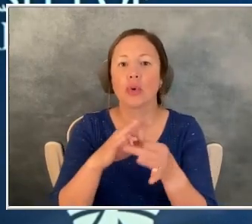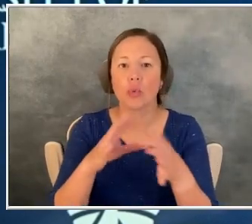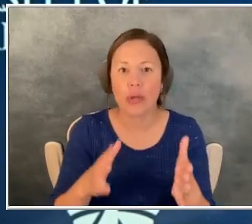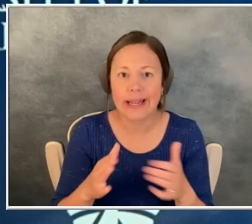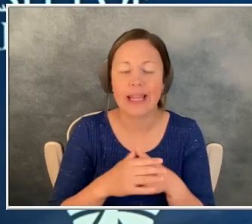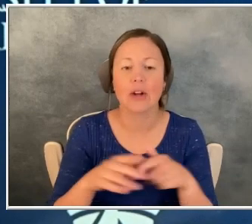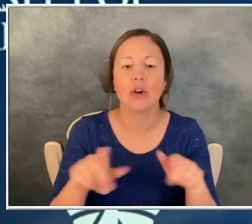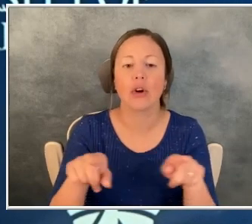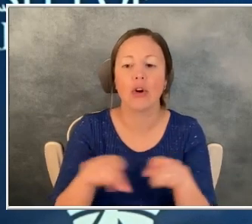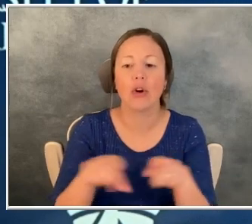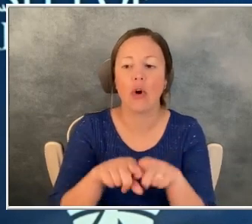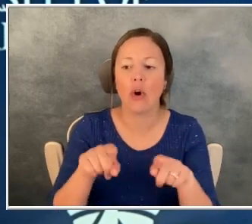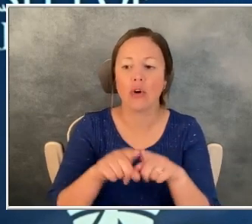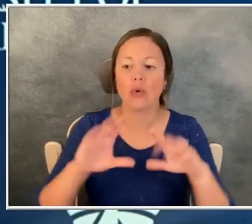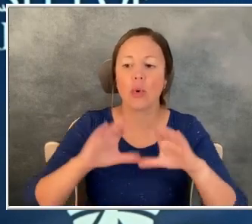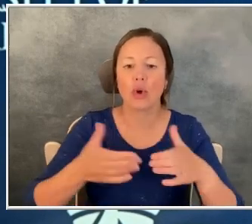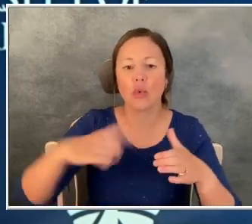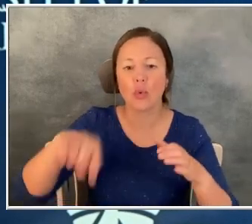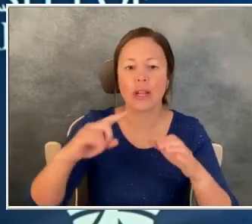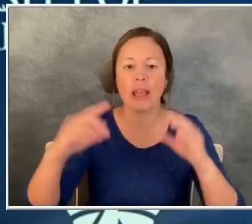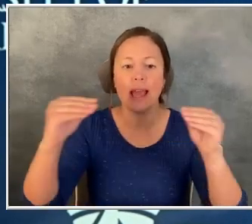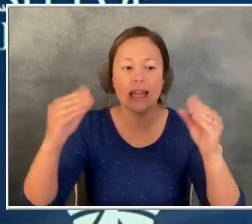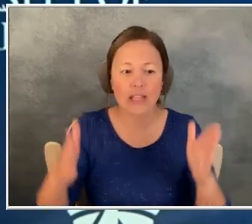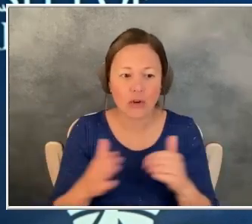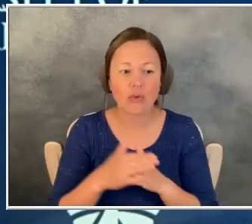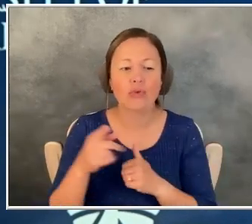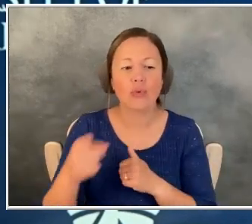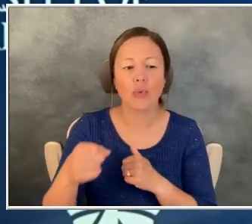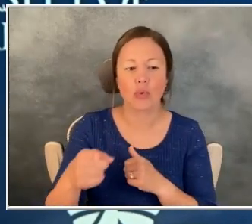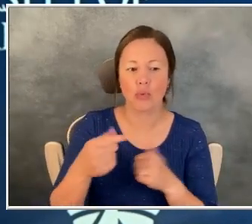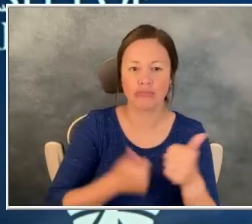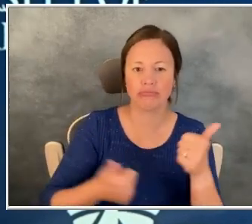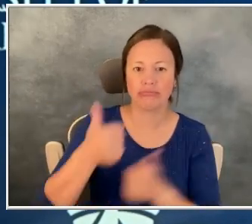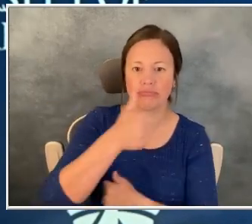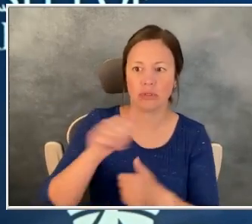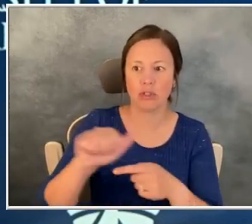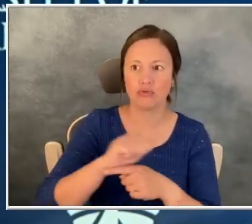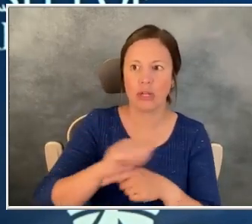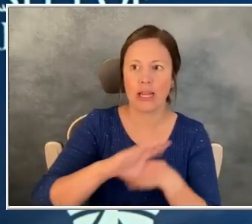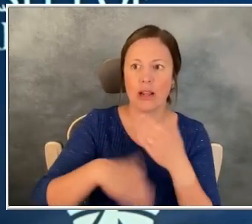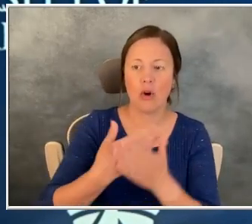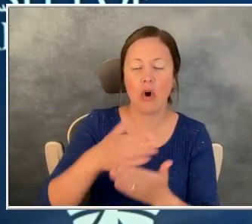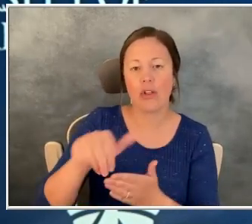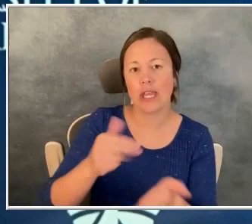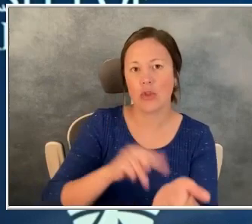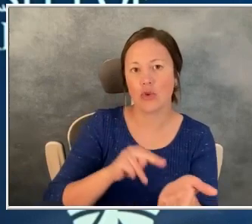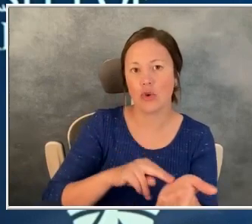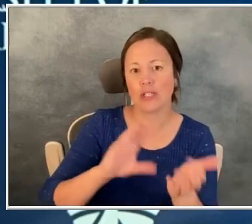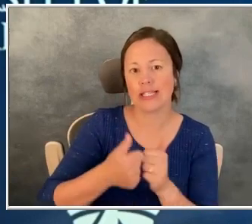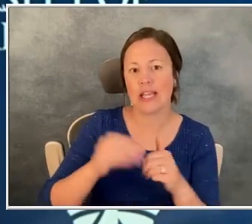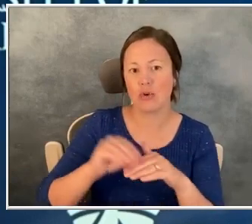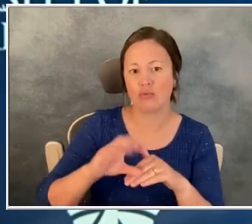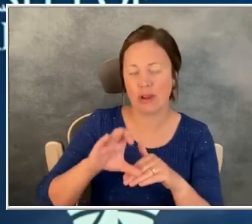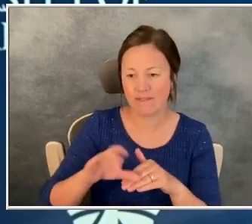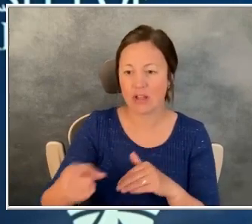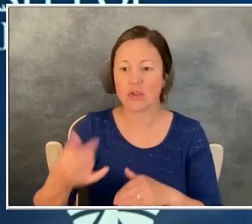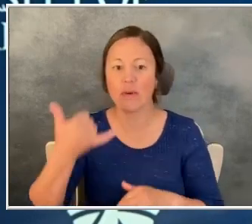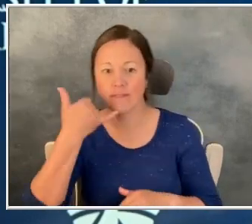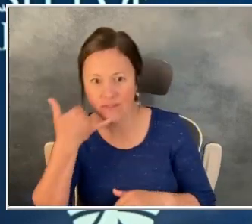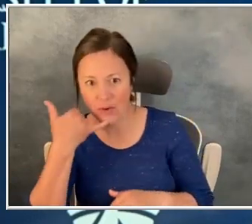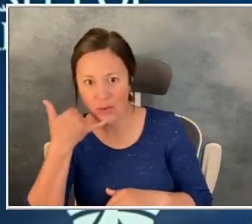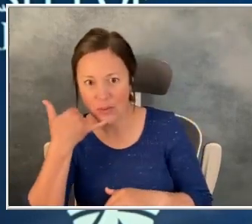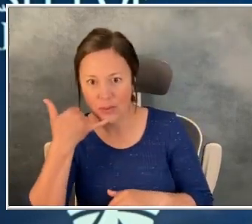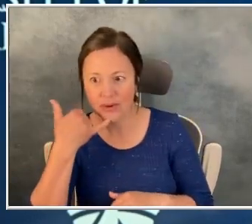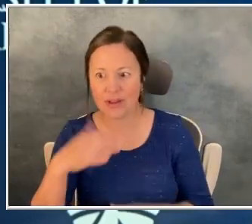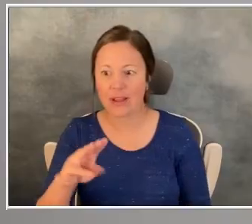training all the other nurses on how to refill these prescriptions. Mellon joins us by phone, but we have video, or I'm sorry, Malin joins